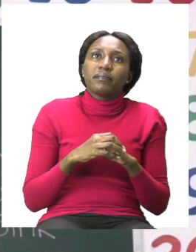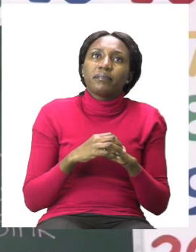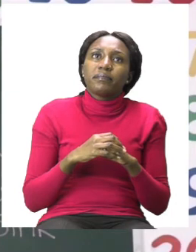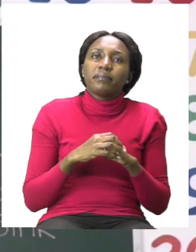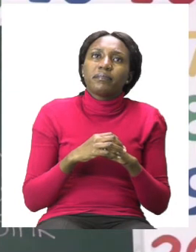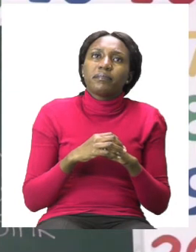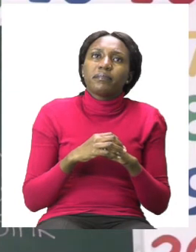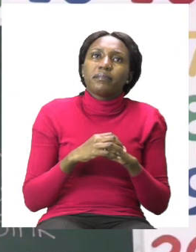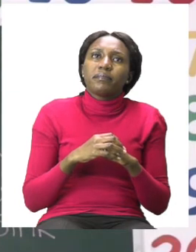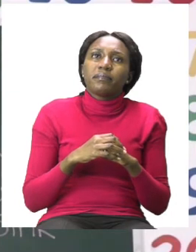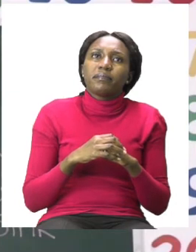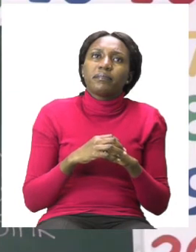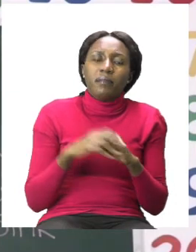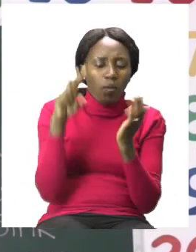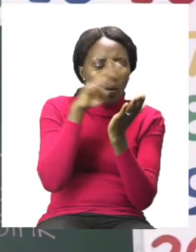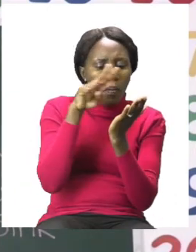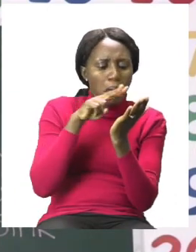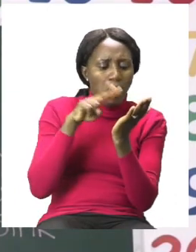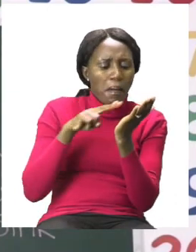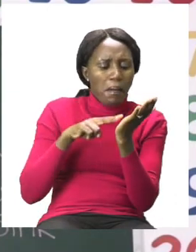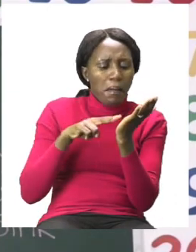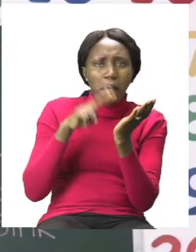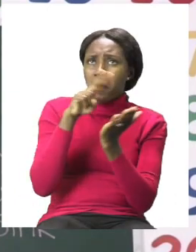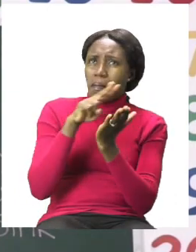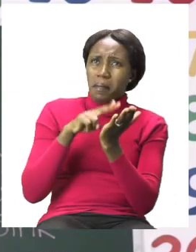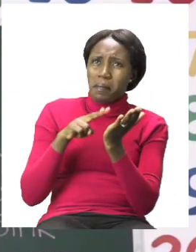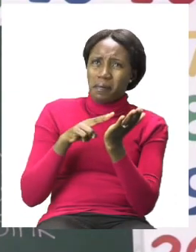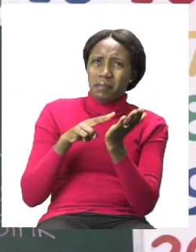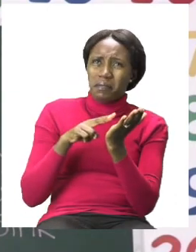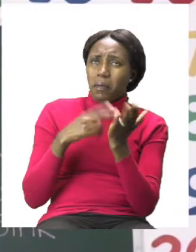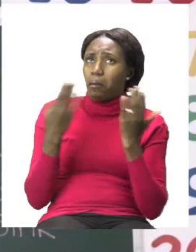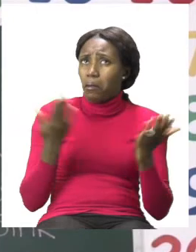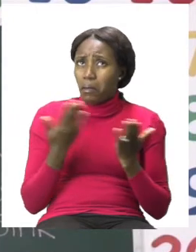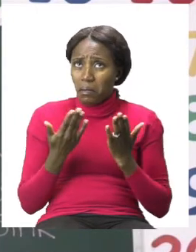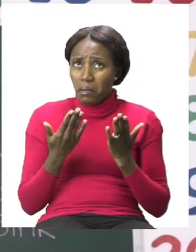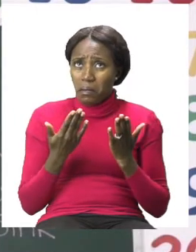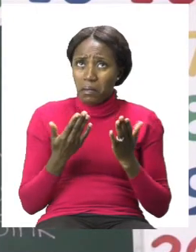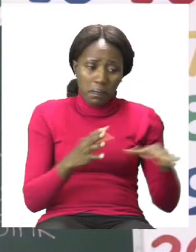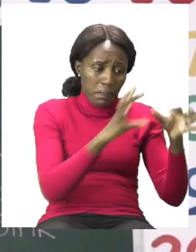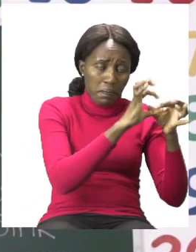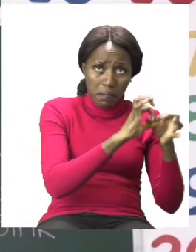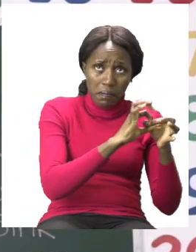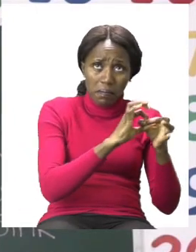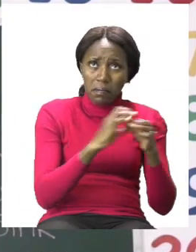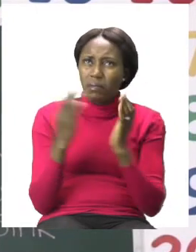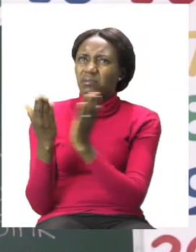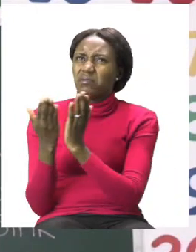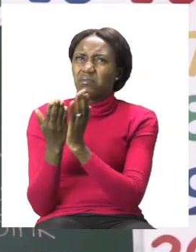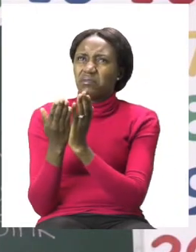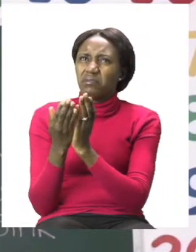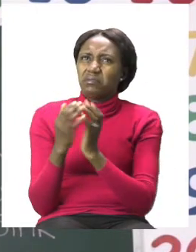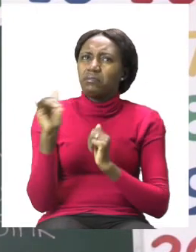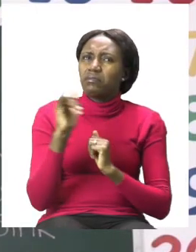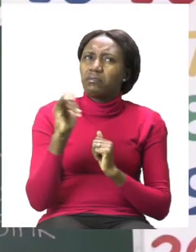is of someone reading. They are reading a book and they are concentrating as they are reading. Do we